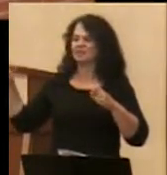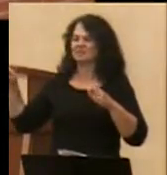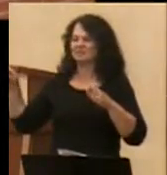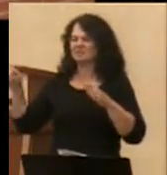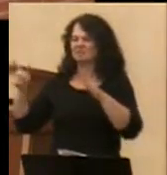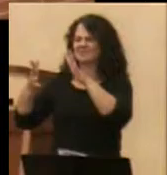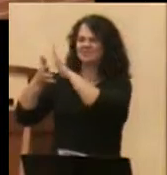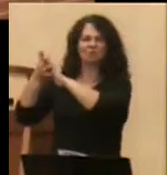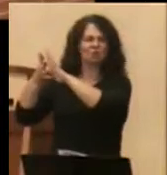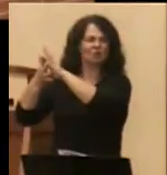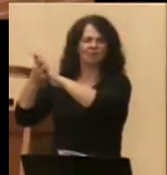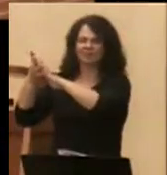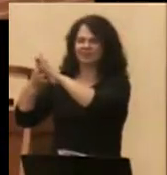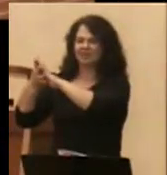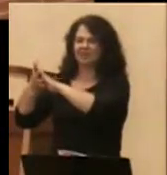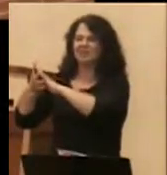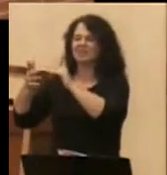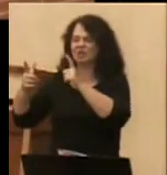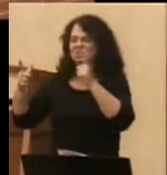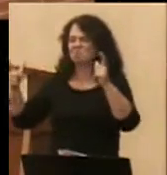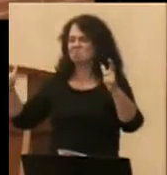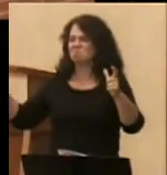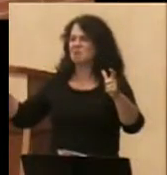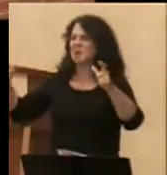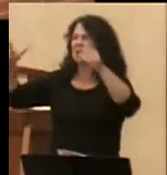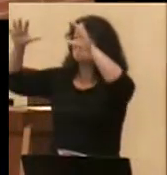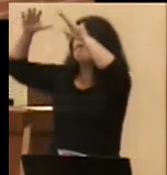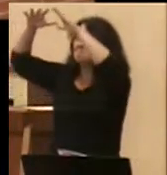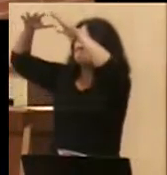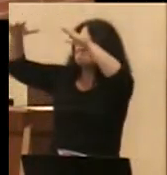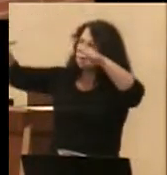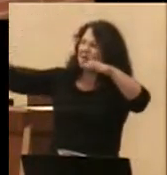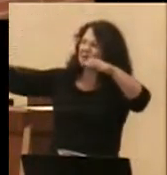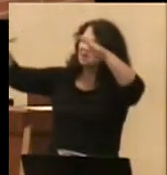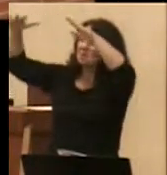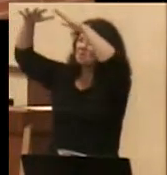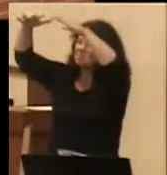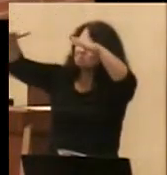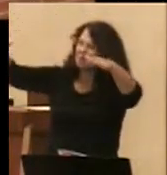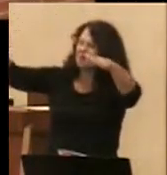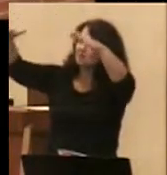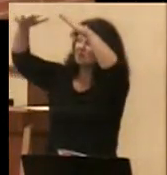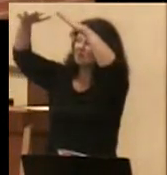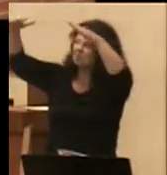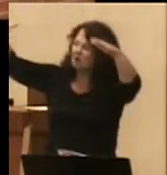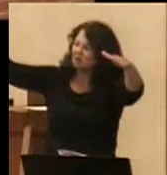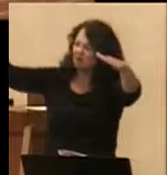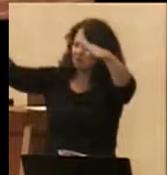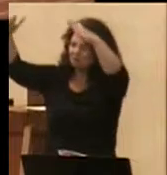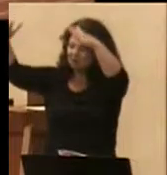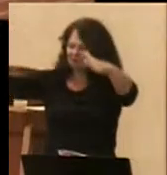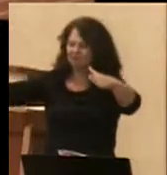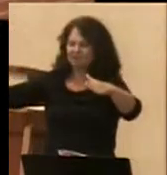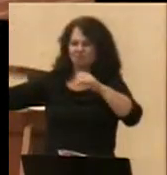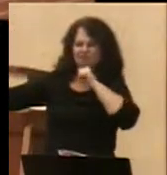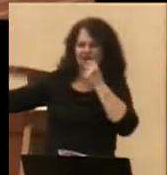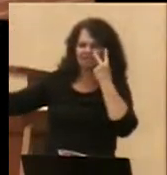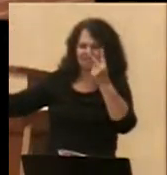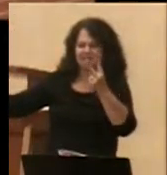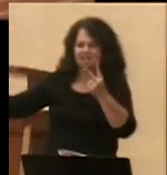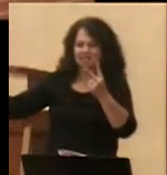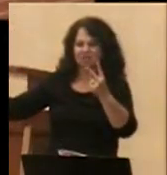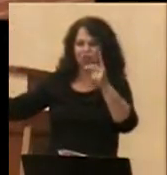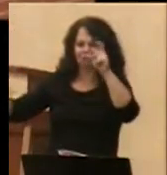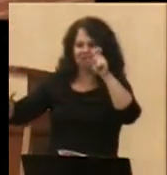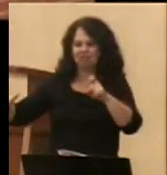a huge balcony built across most of the window so that you could not see it unless you went up to stand by